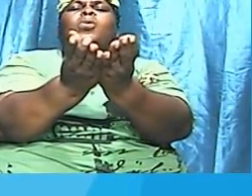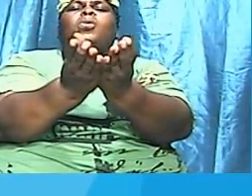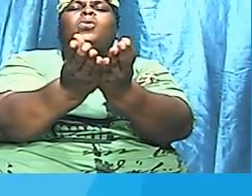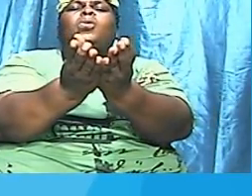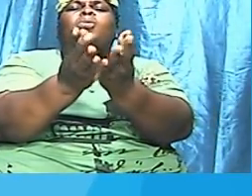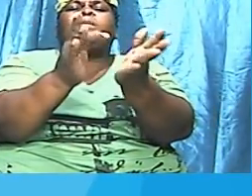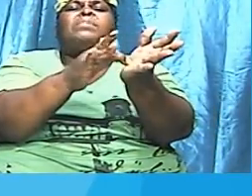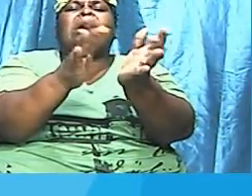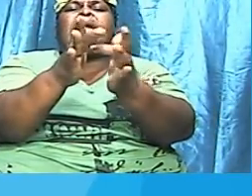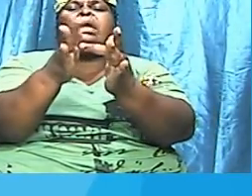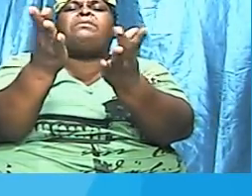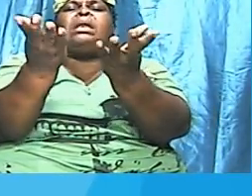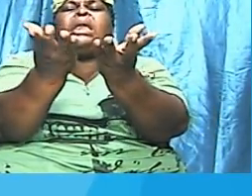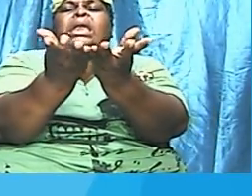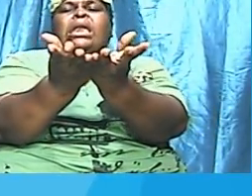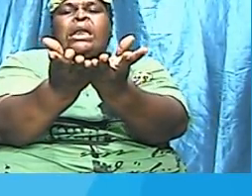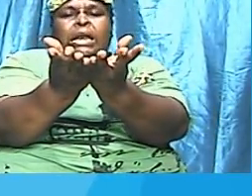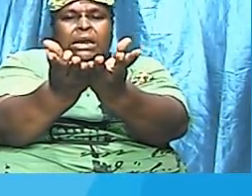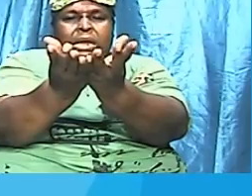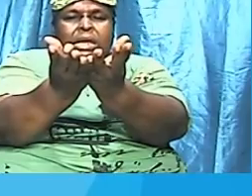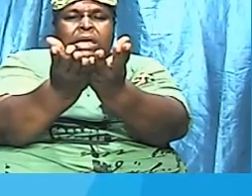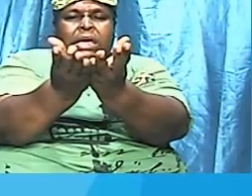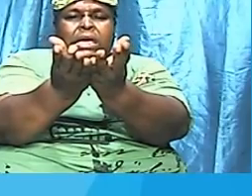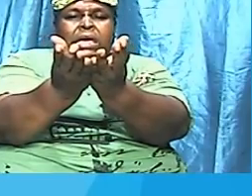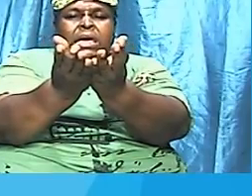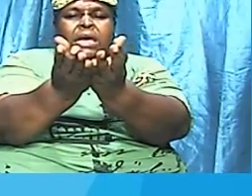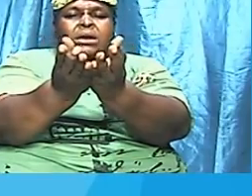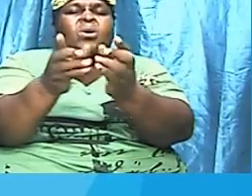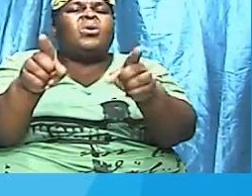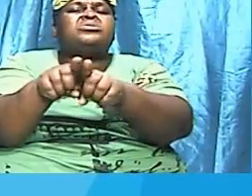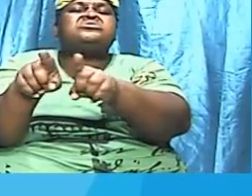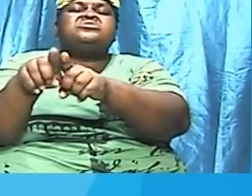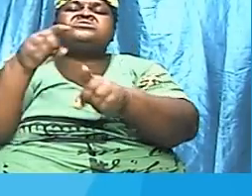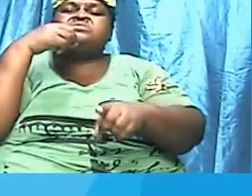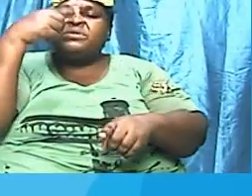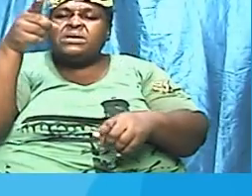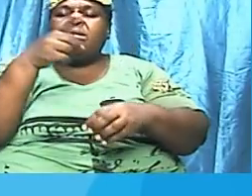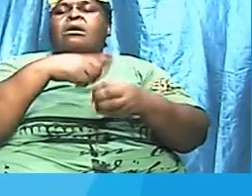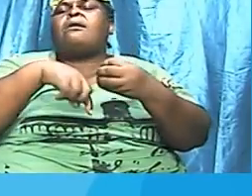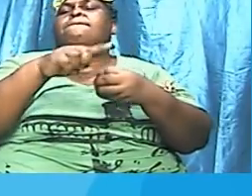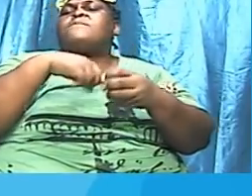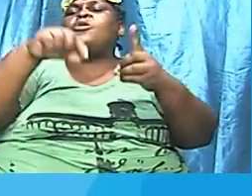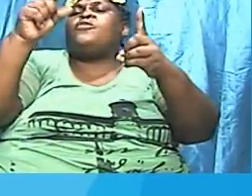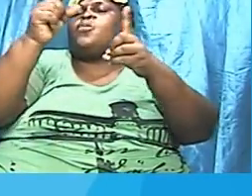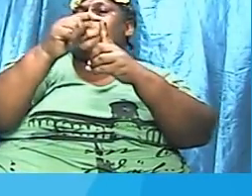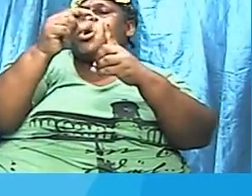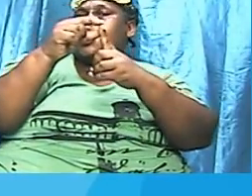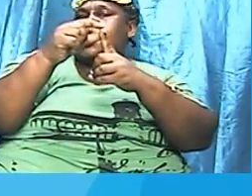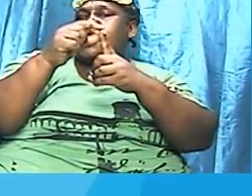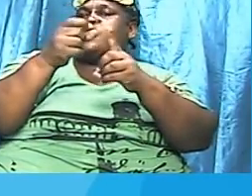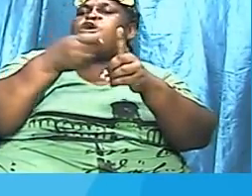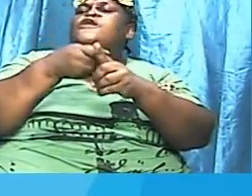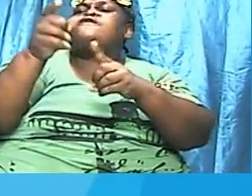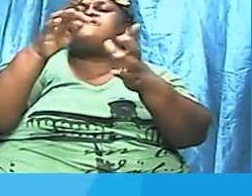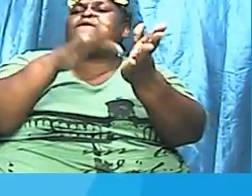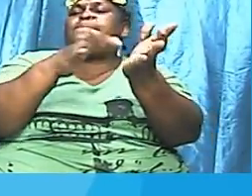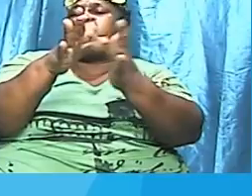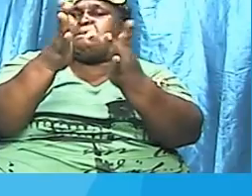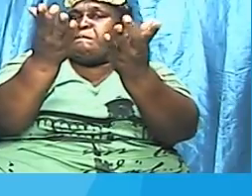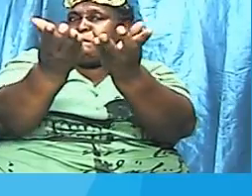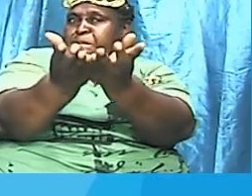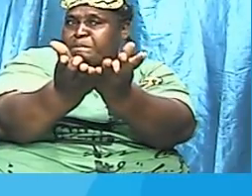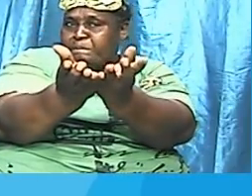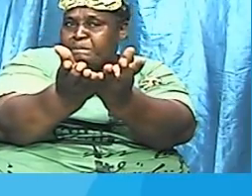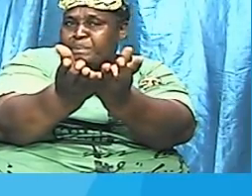the word from the Bible that